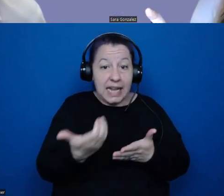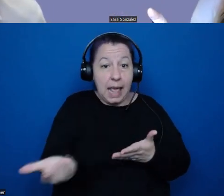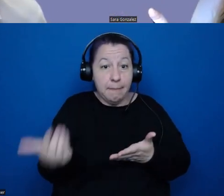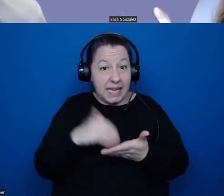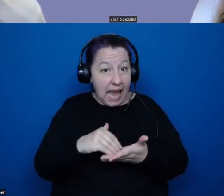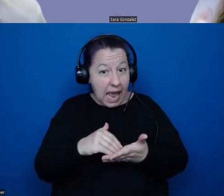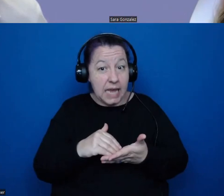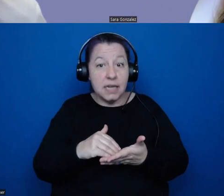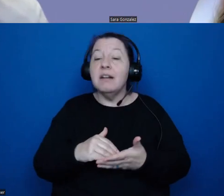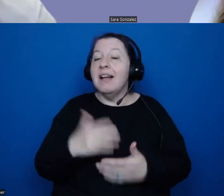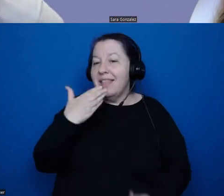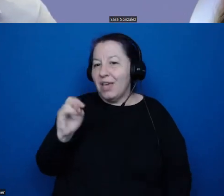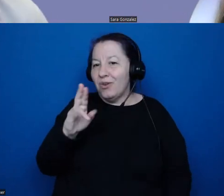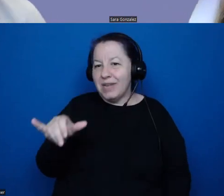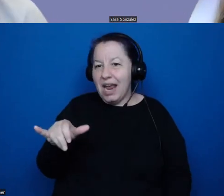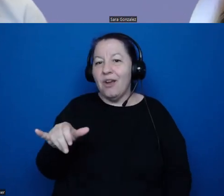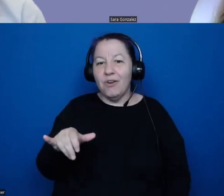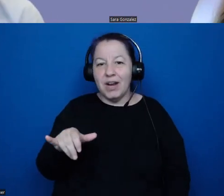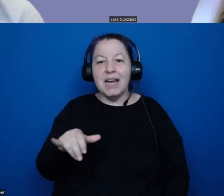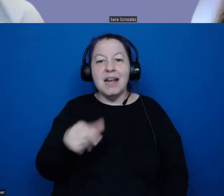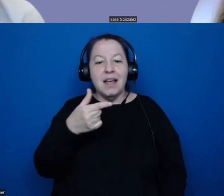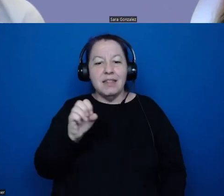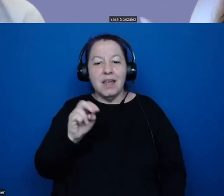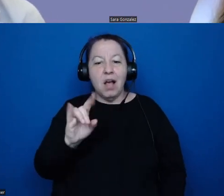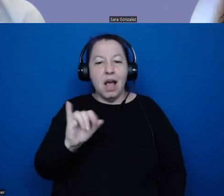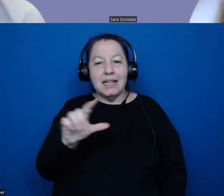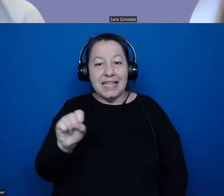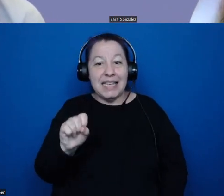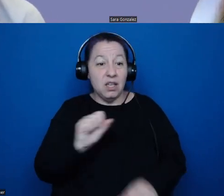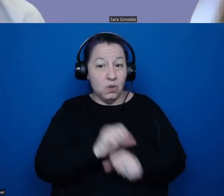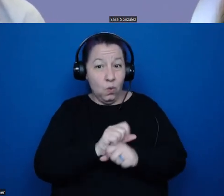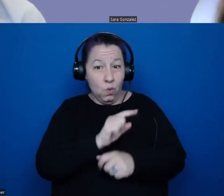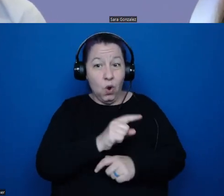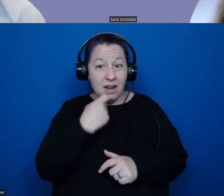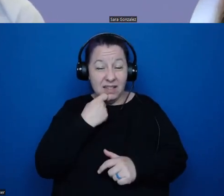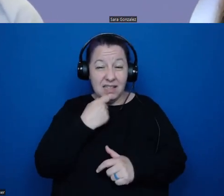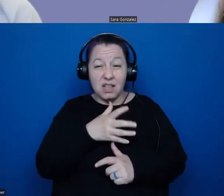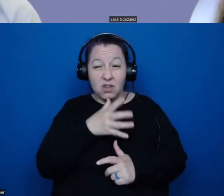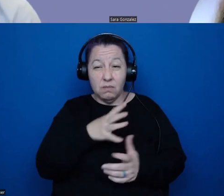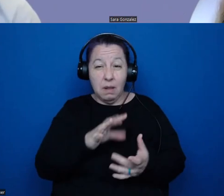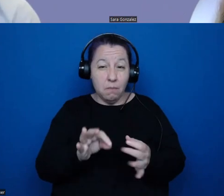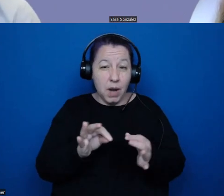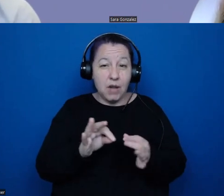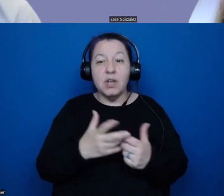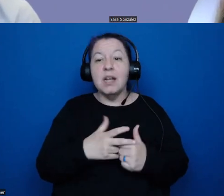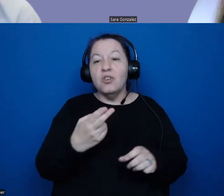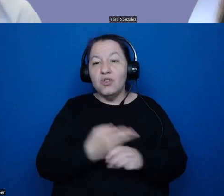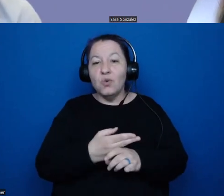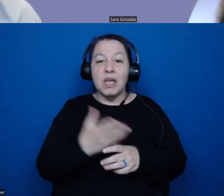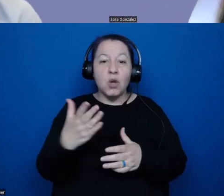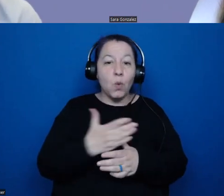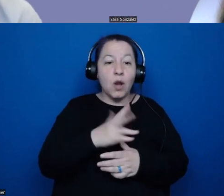Ngandali's work that I talked about my graduate student. That's exactly what she's doing. She's using a range of 3D photogrammetry